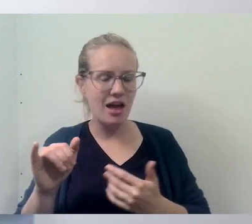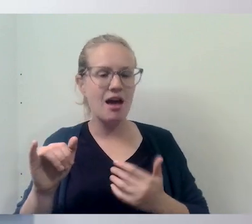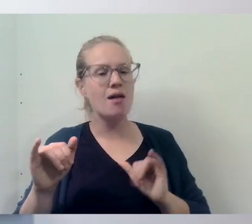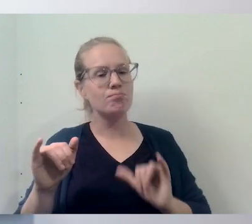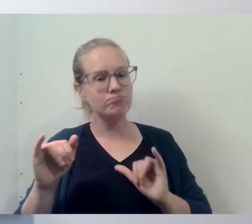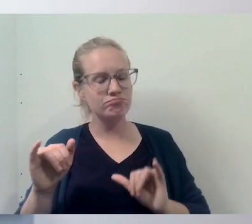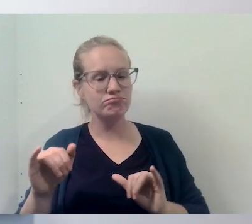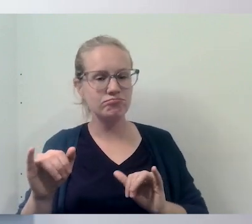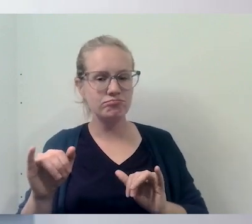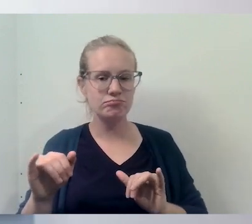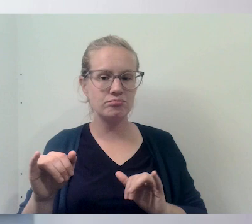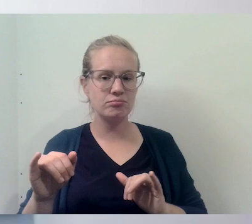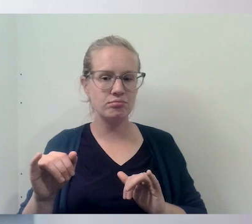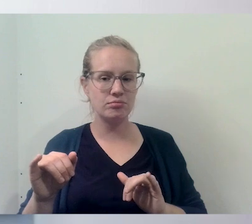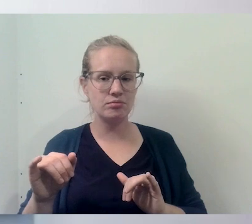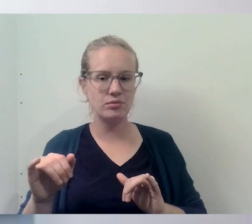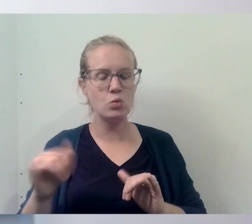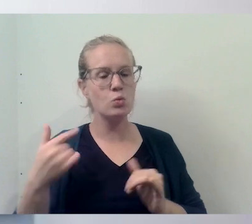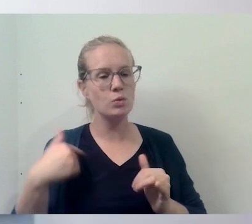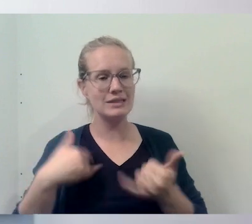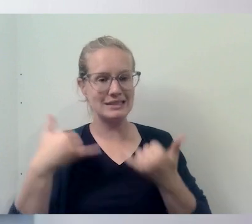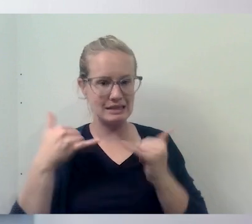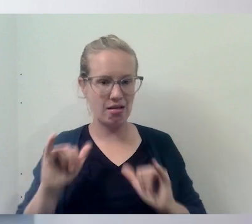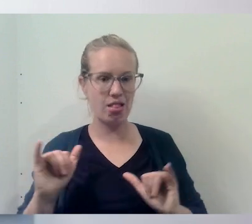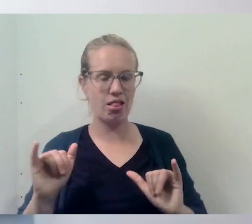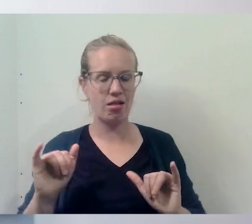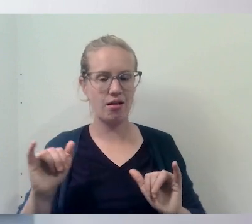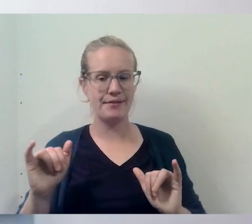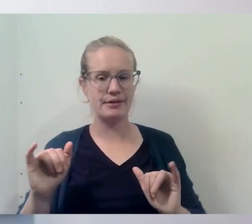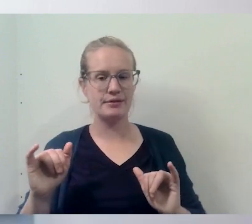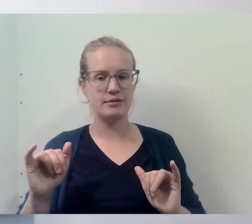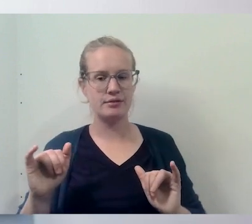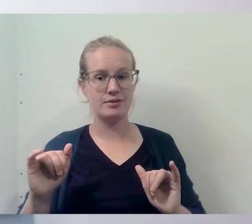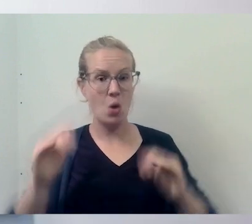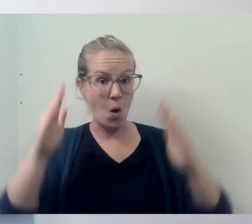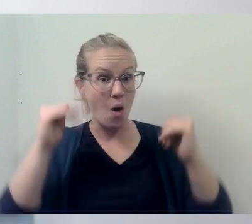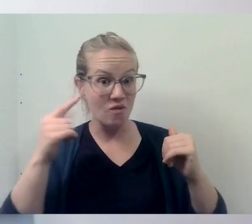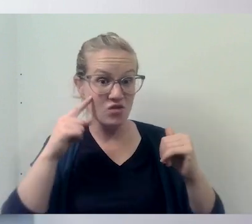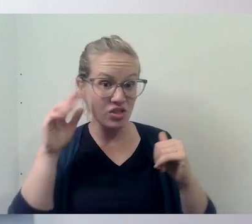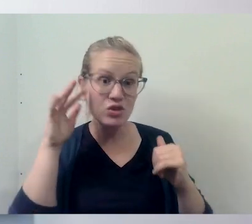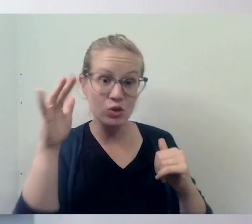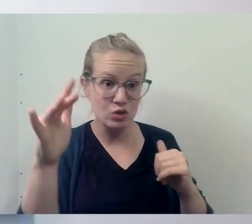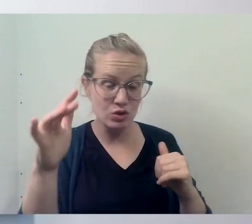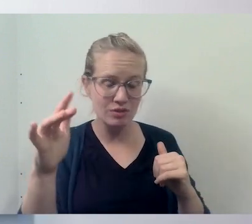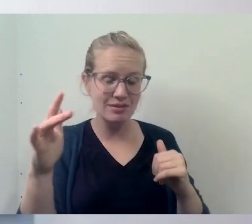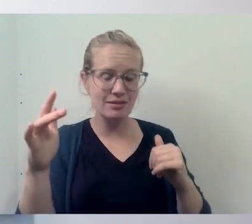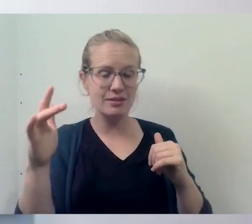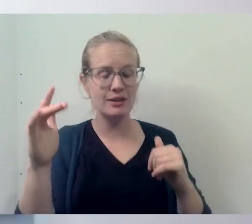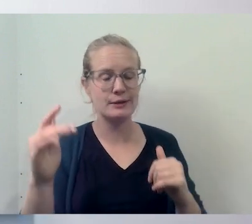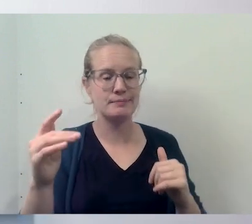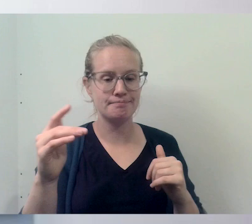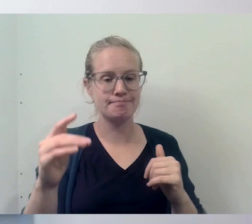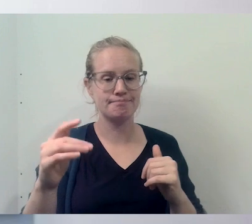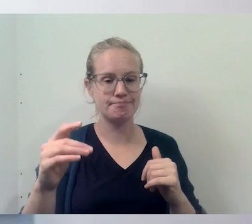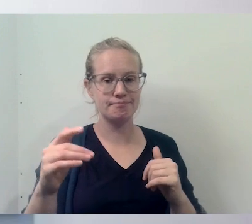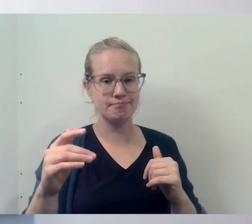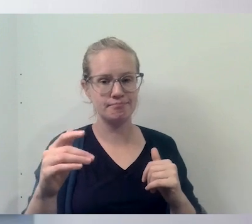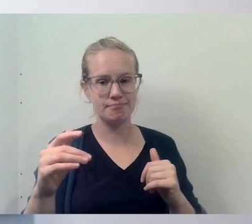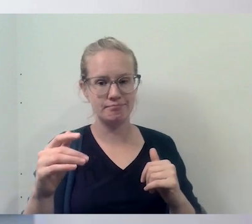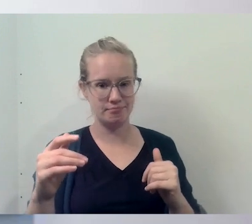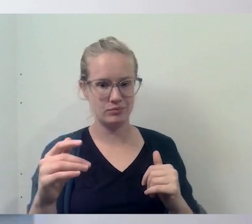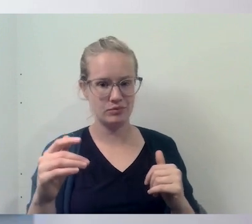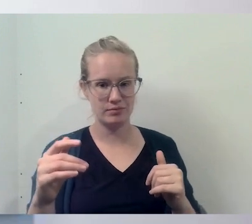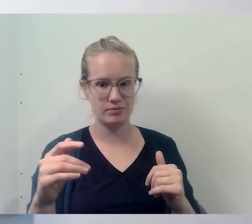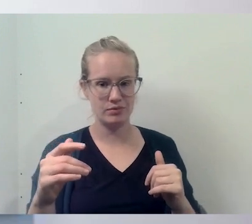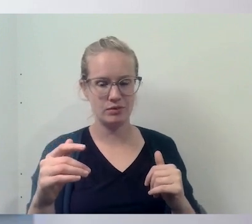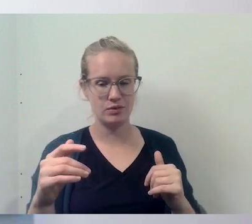I feel like, uh, we still, it kind of, there is hope for the future, you know, that, um, you know, with